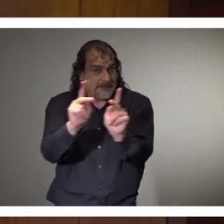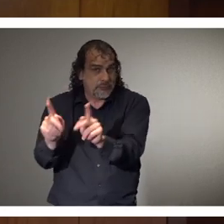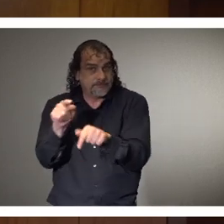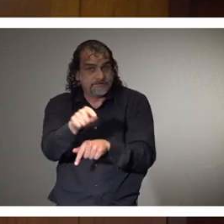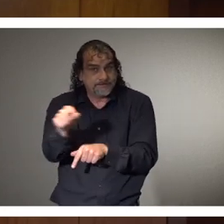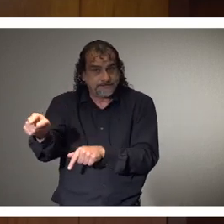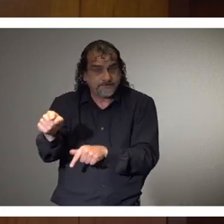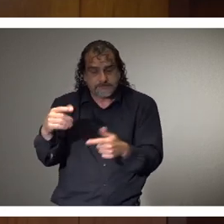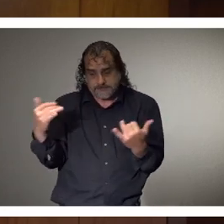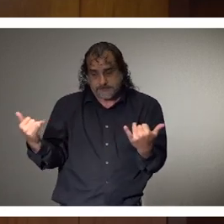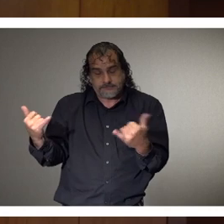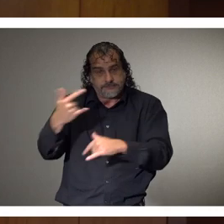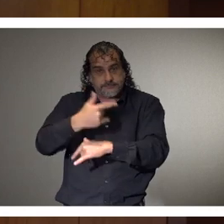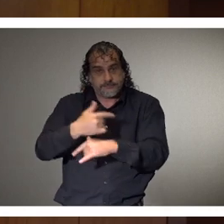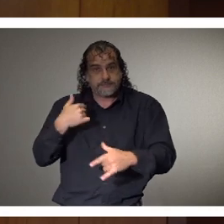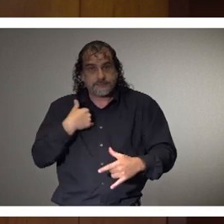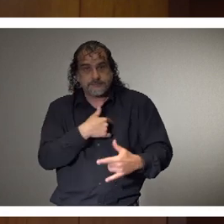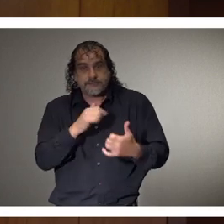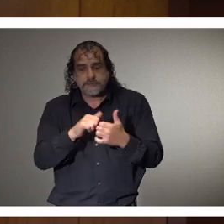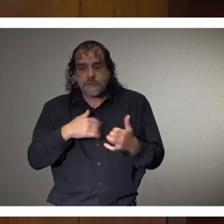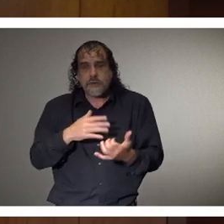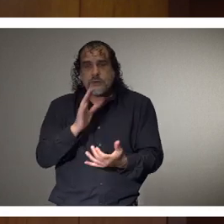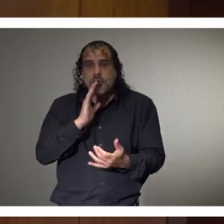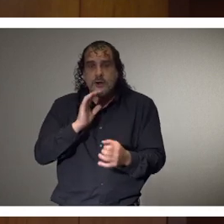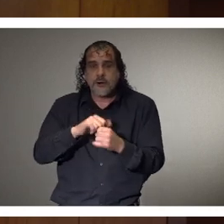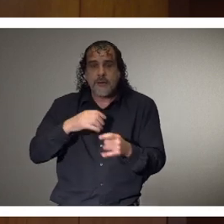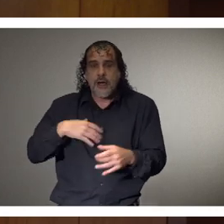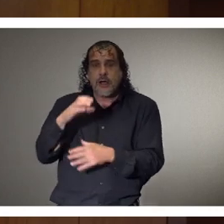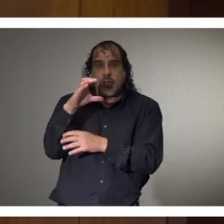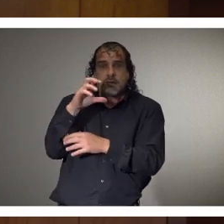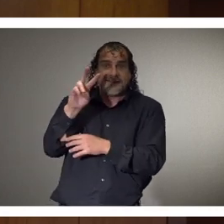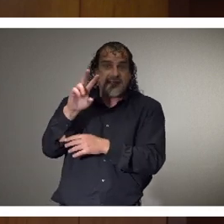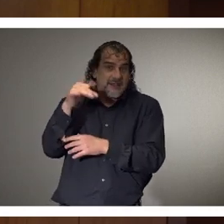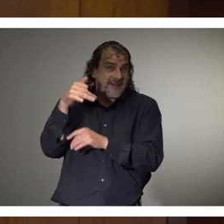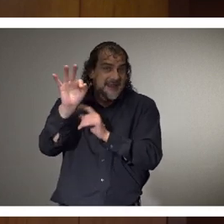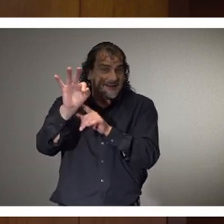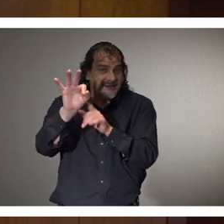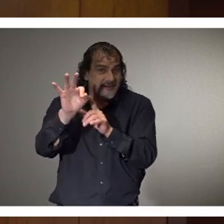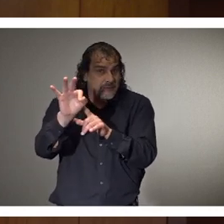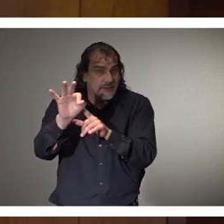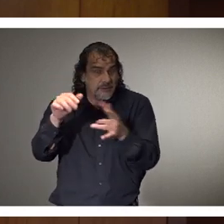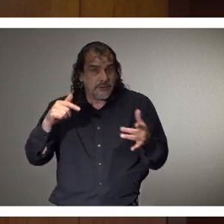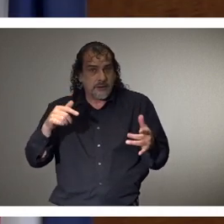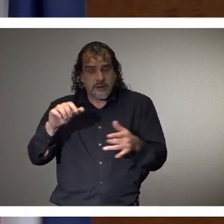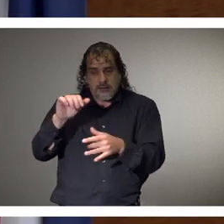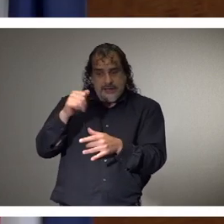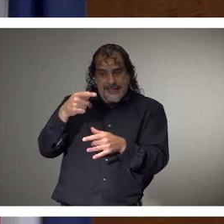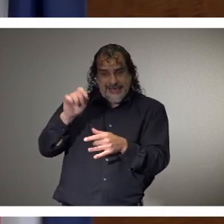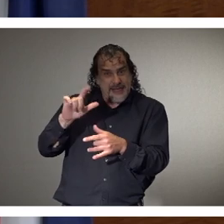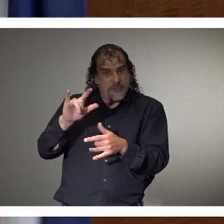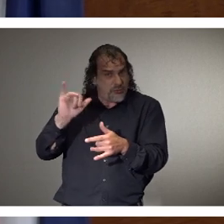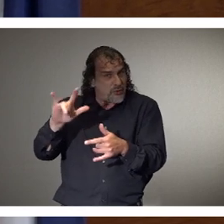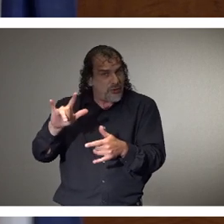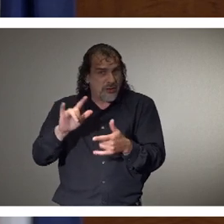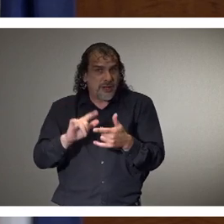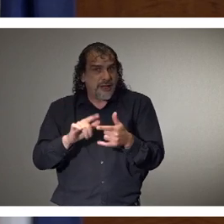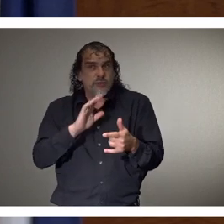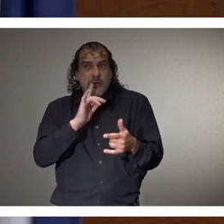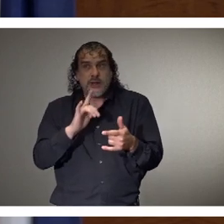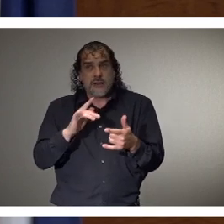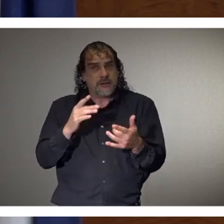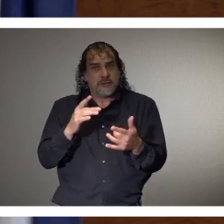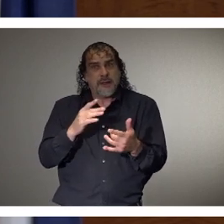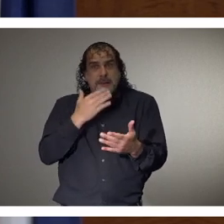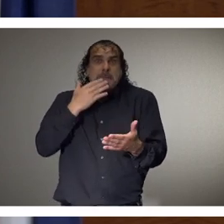we are here to talk about COVID-19, but April is often the most challenging weather month